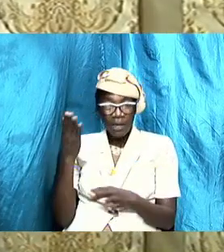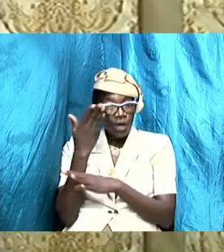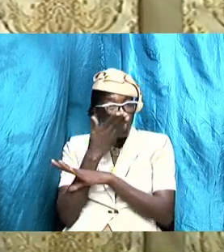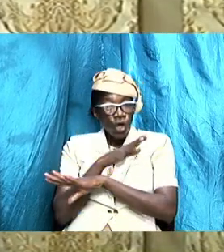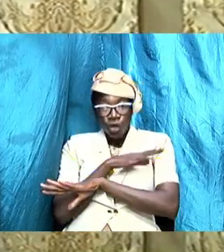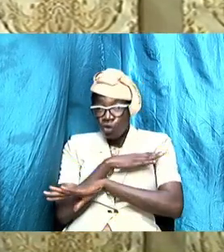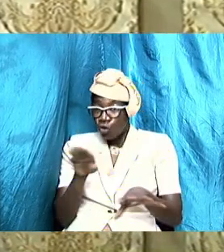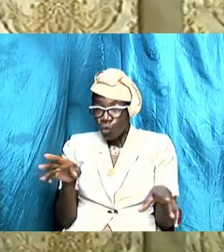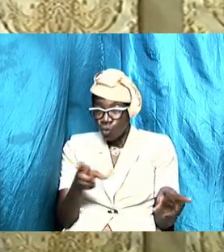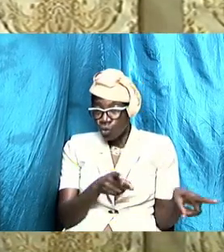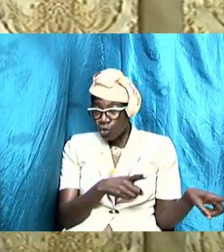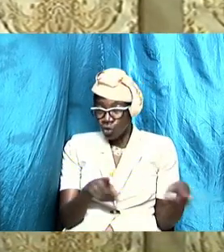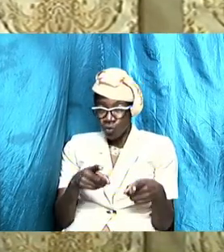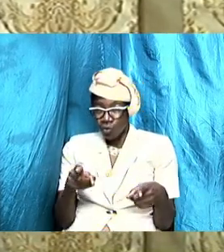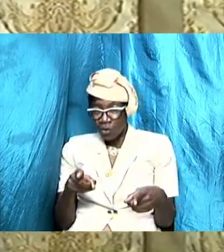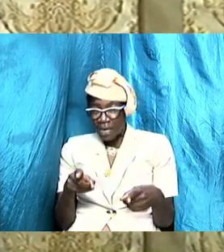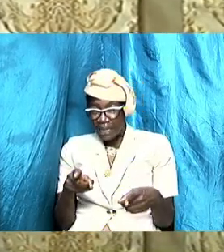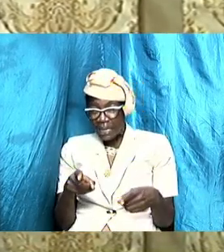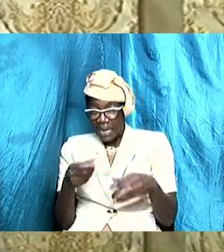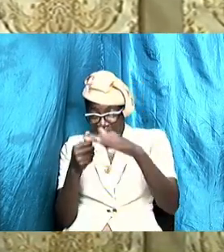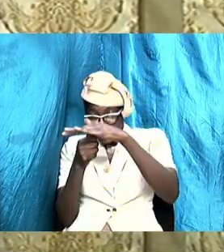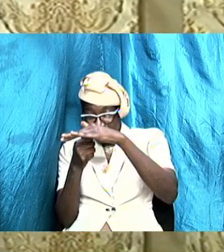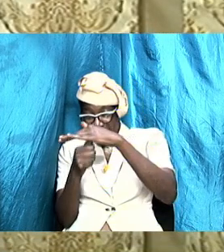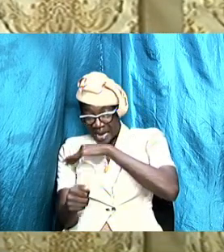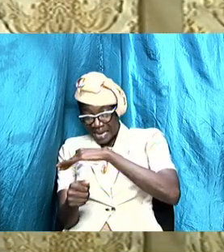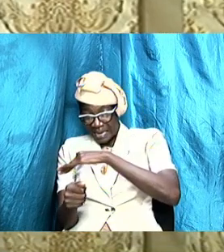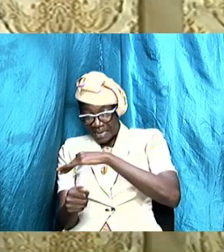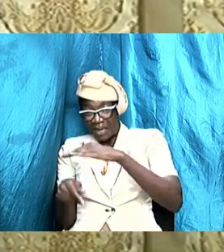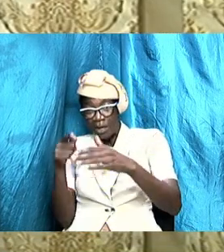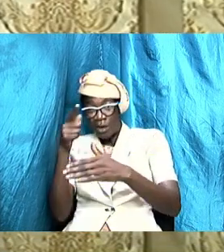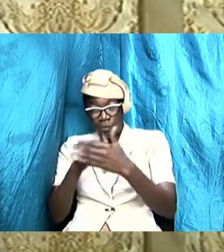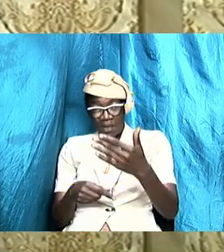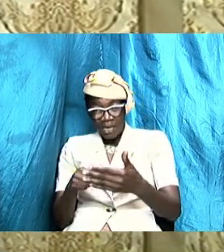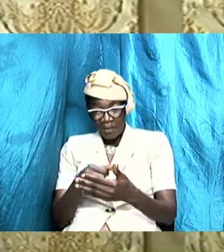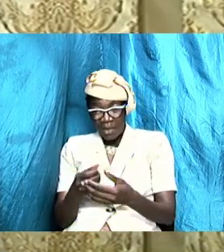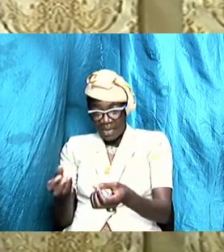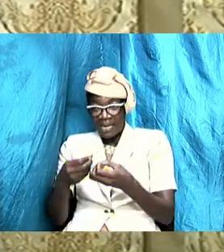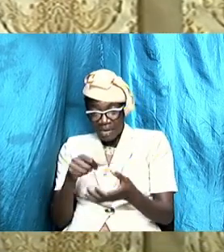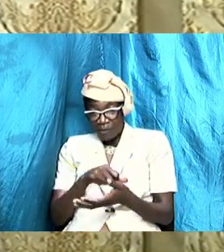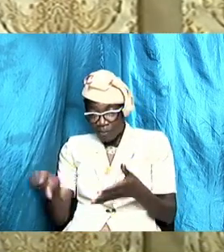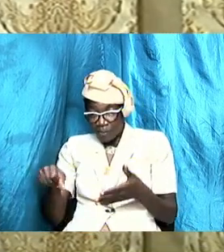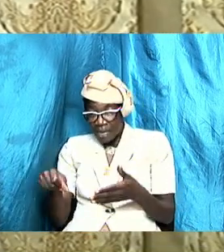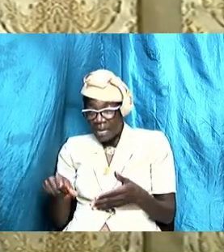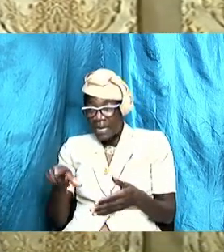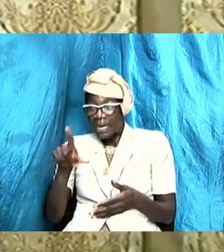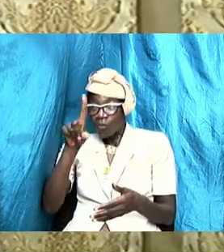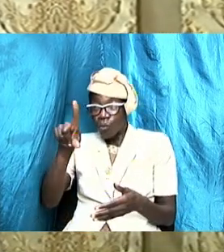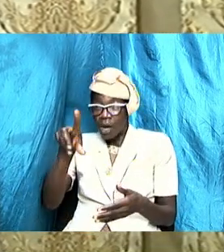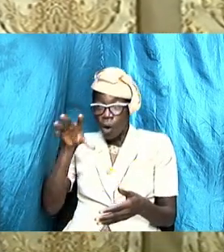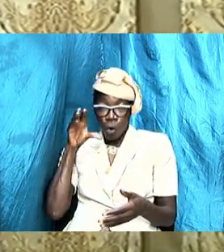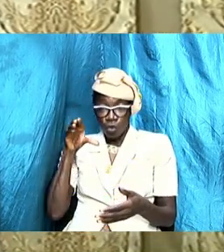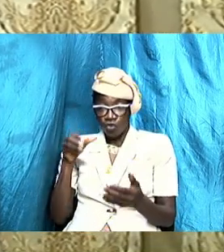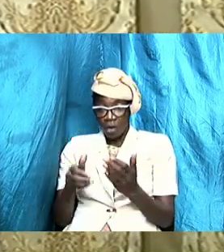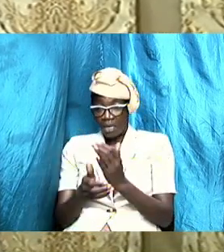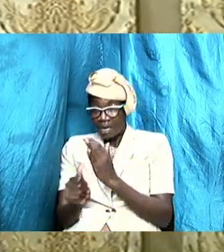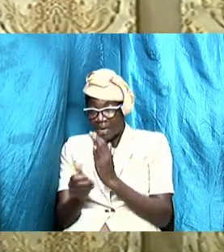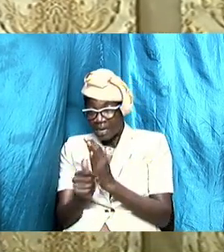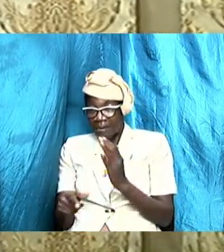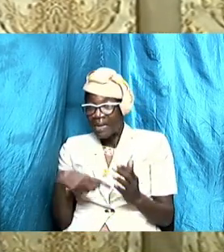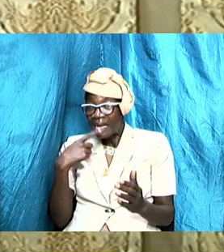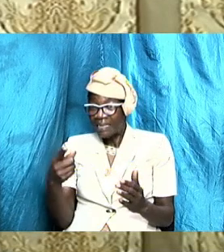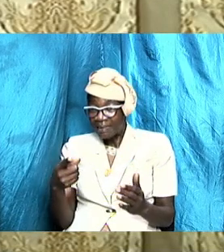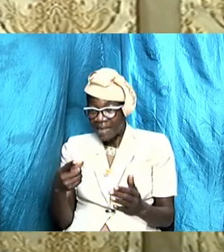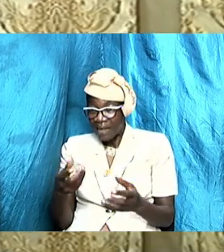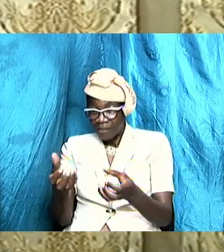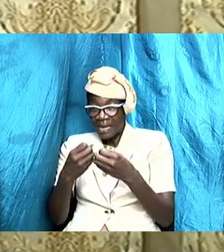hide what he earns and he earns a hundred dollar and tell his wife that he gets fifty and then she finds out about the other fifty you're